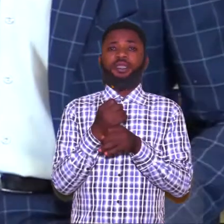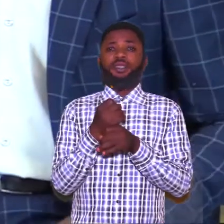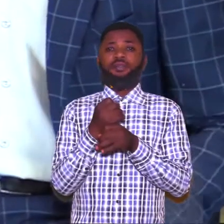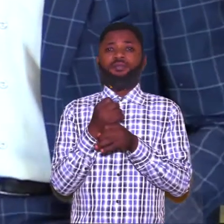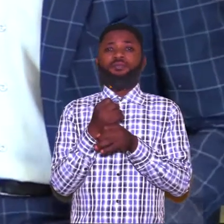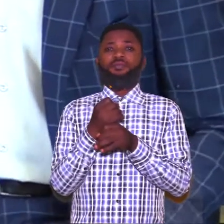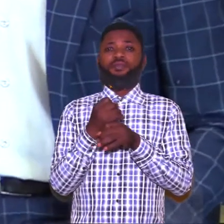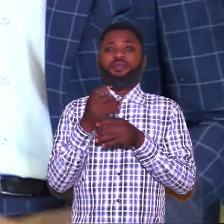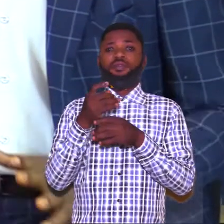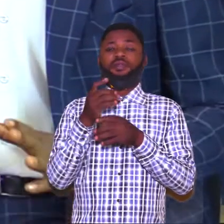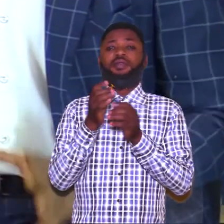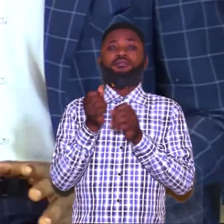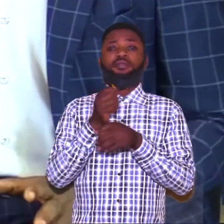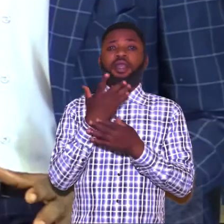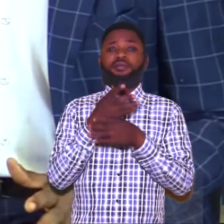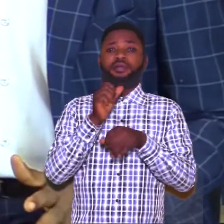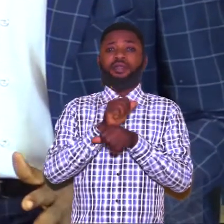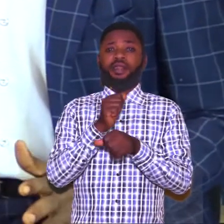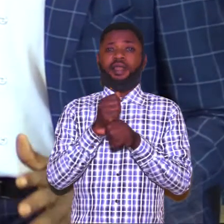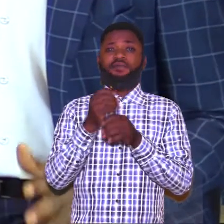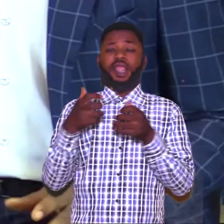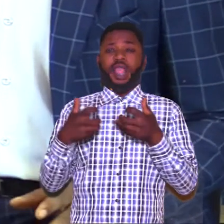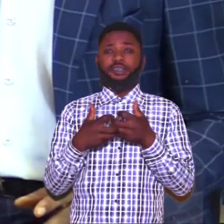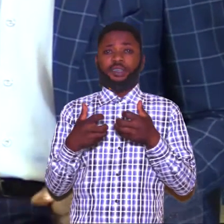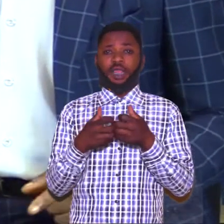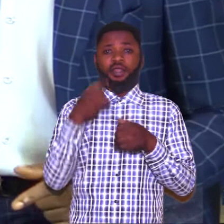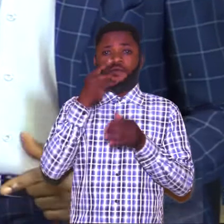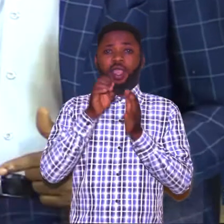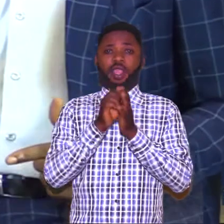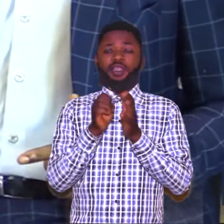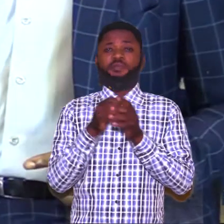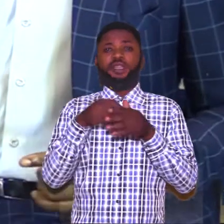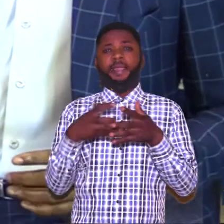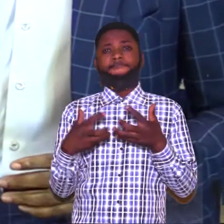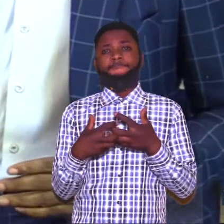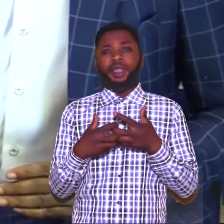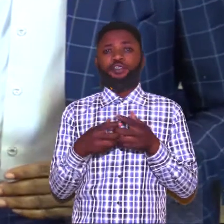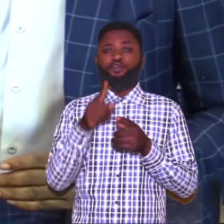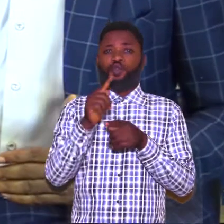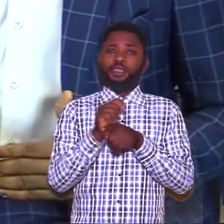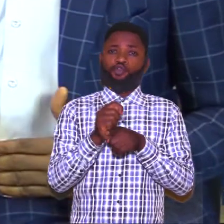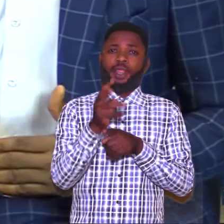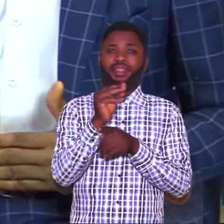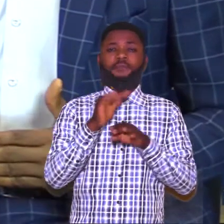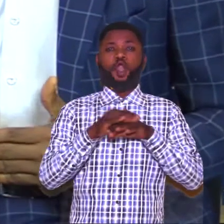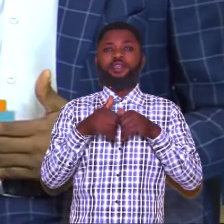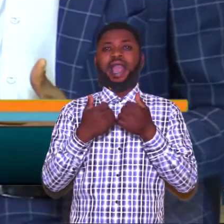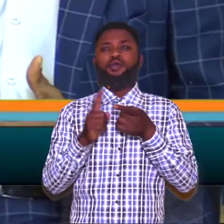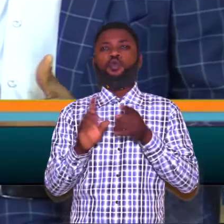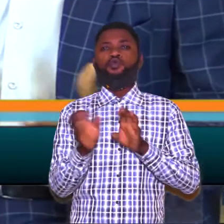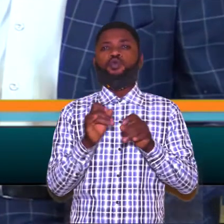craft for example yes i would like to well i think i do as machine uh we train them on how to